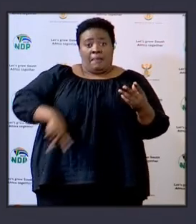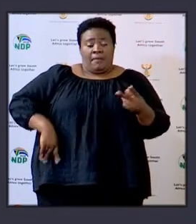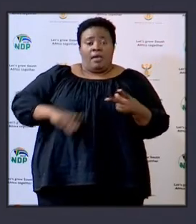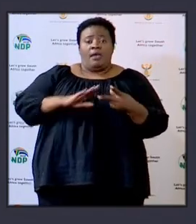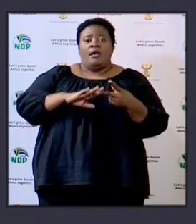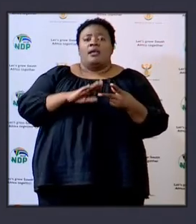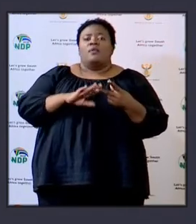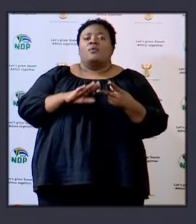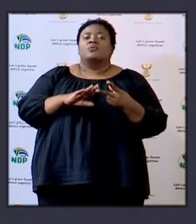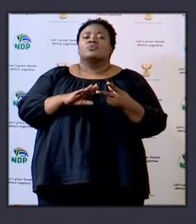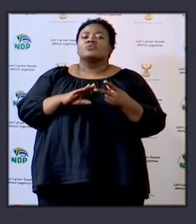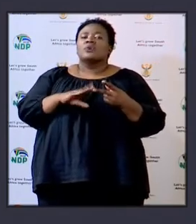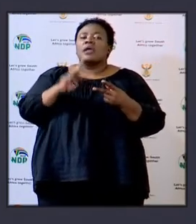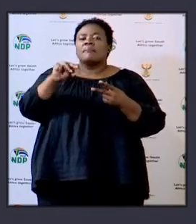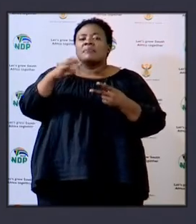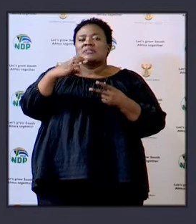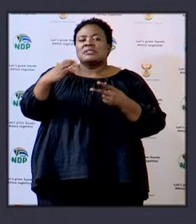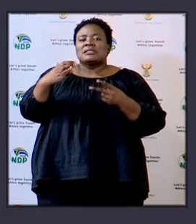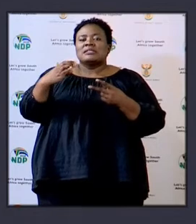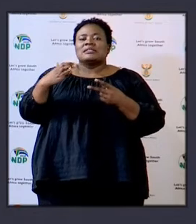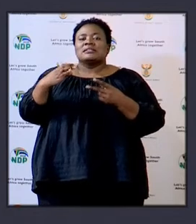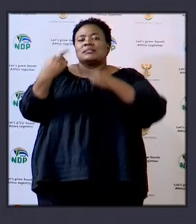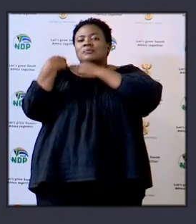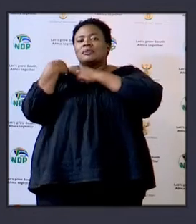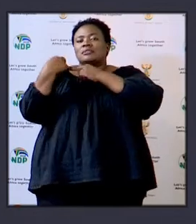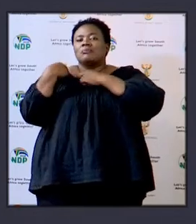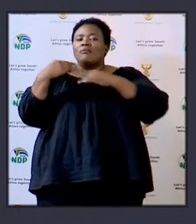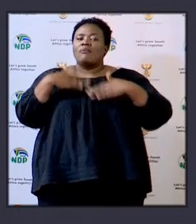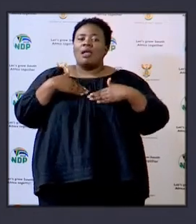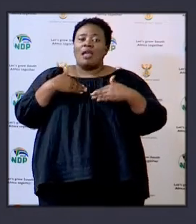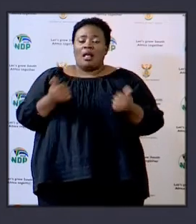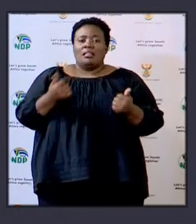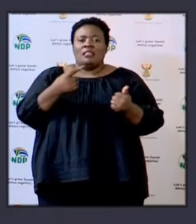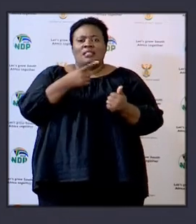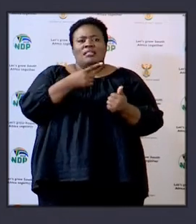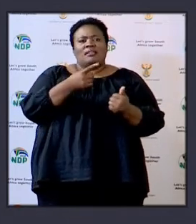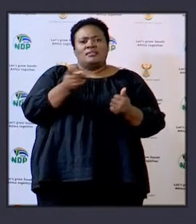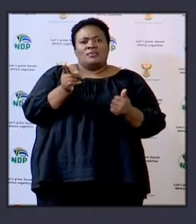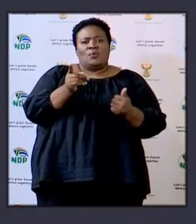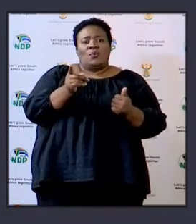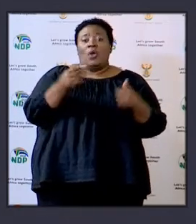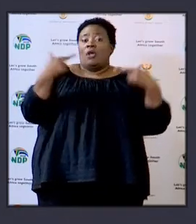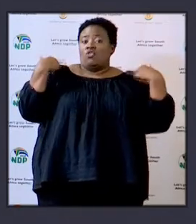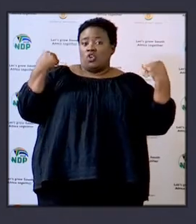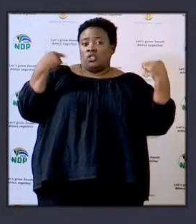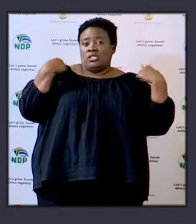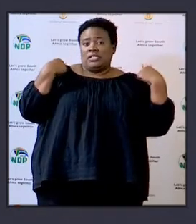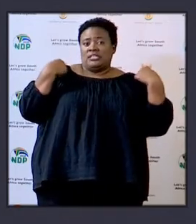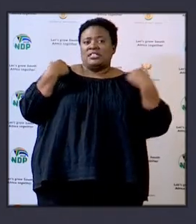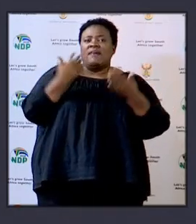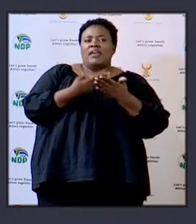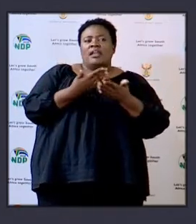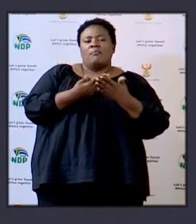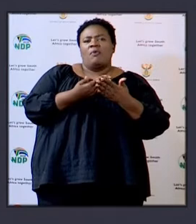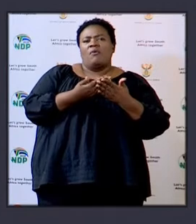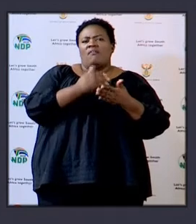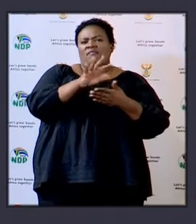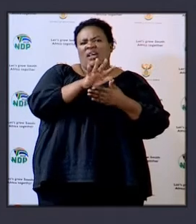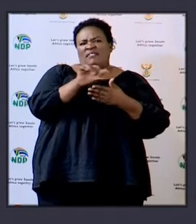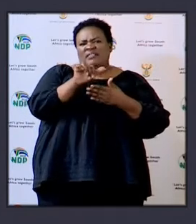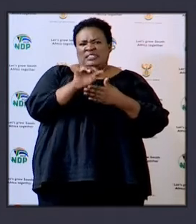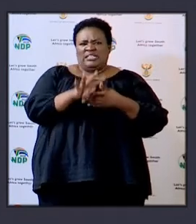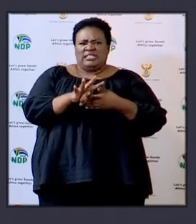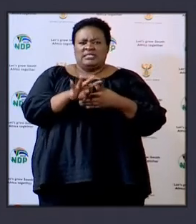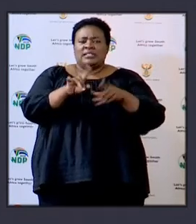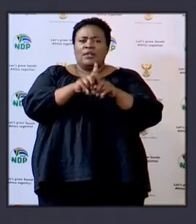MEC responsible for health in our province thus far they've made almost 155 nurses available and they've also